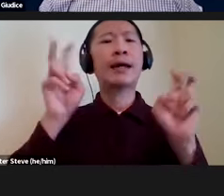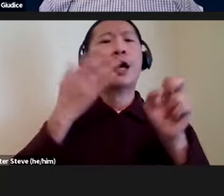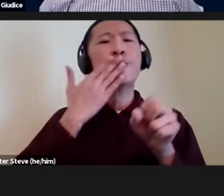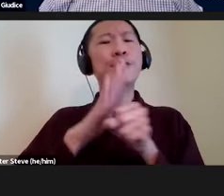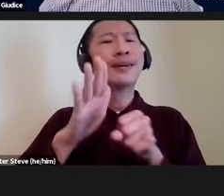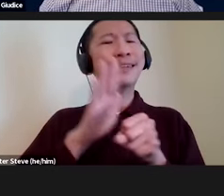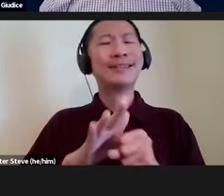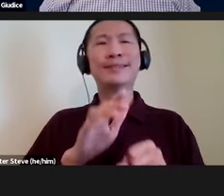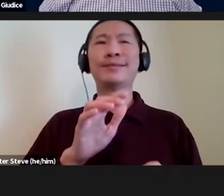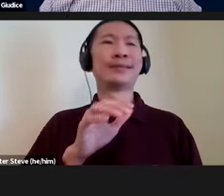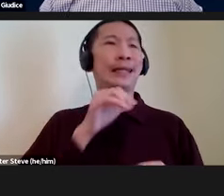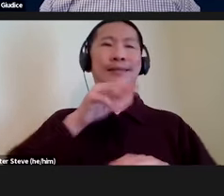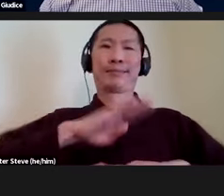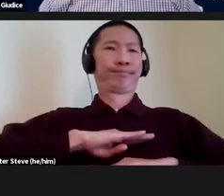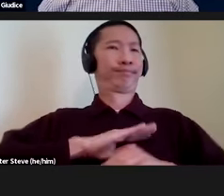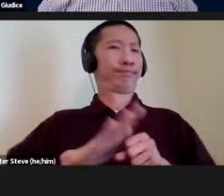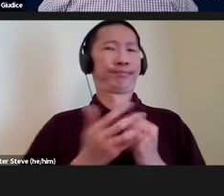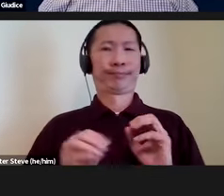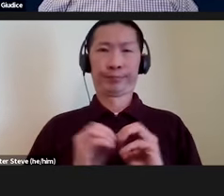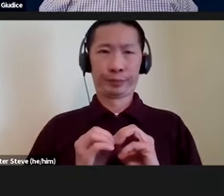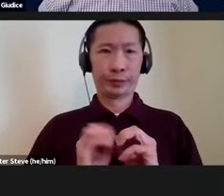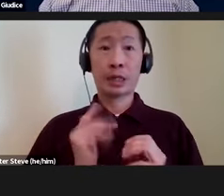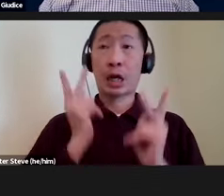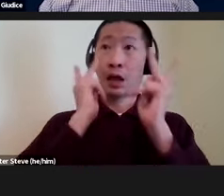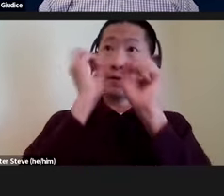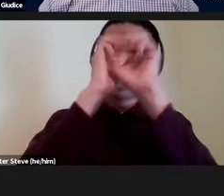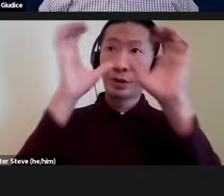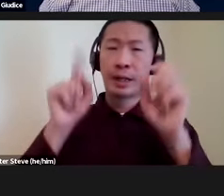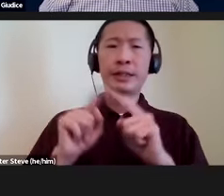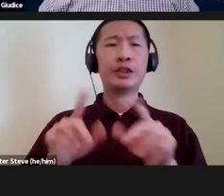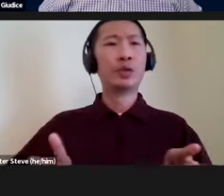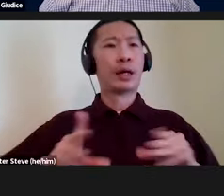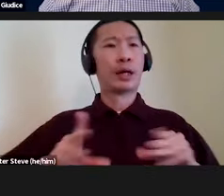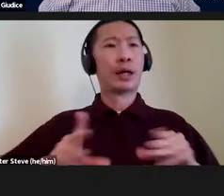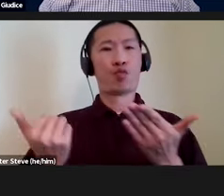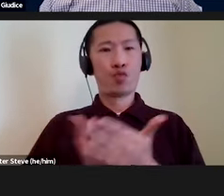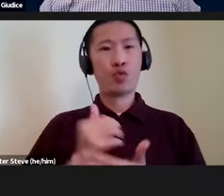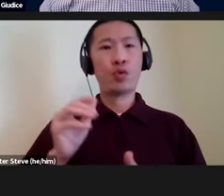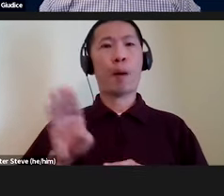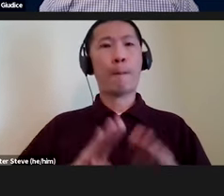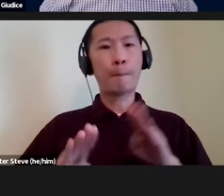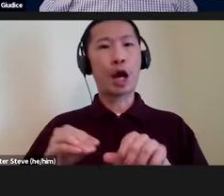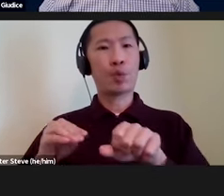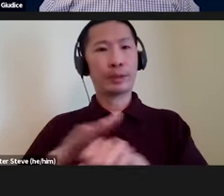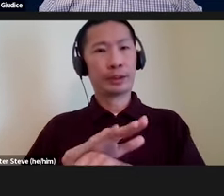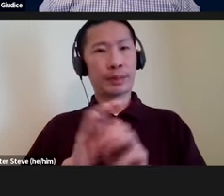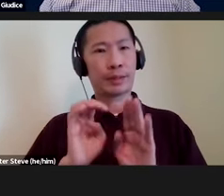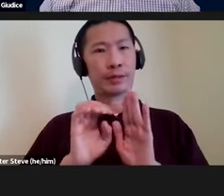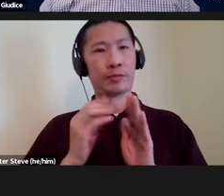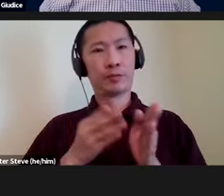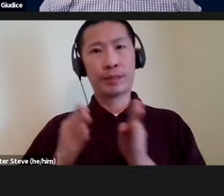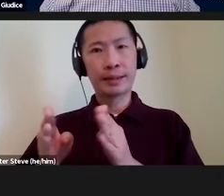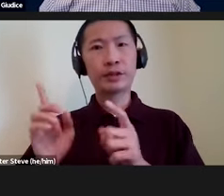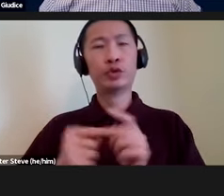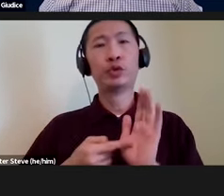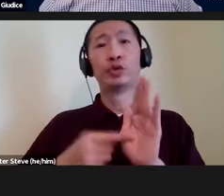doesn't cut it anymore. Our visualizations need to adopt new bio-inspired approaches for conveying information